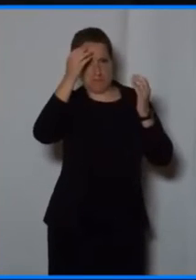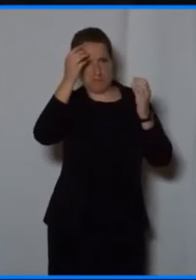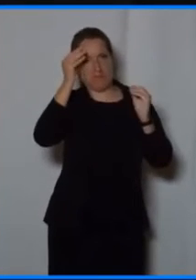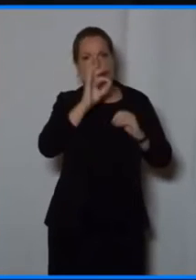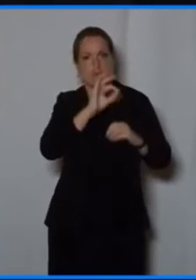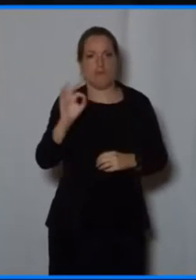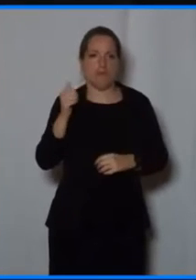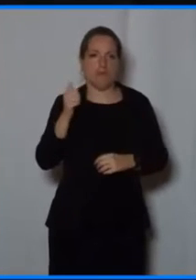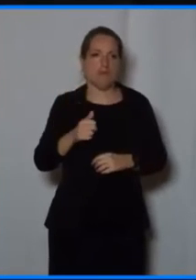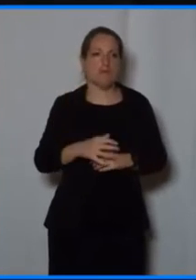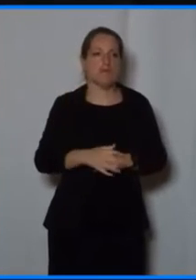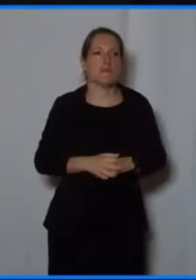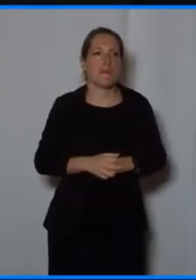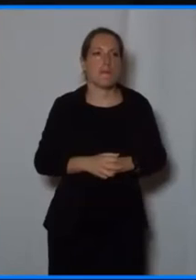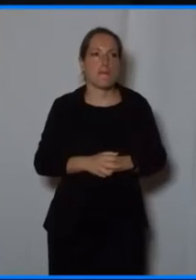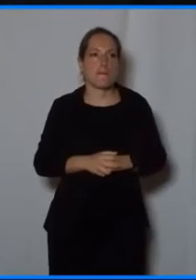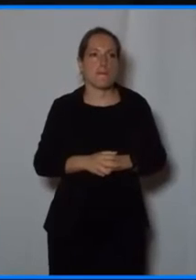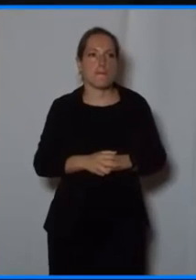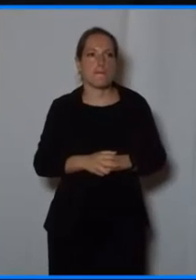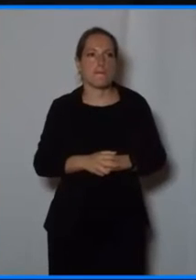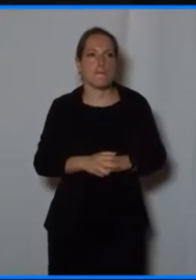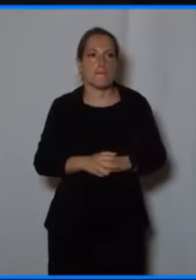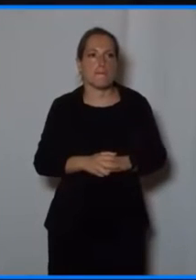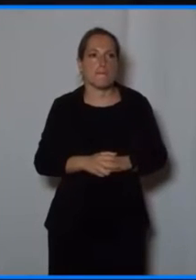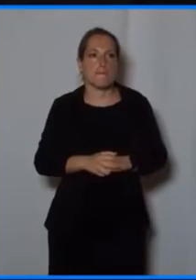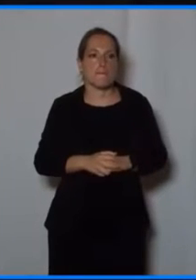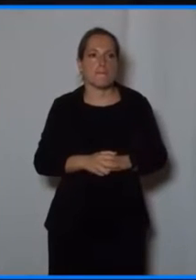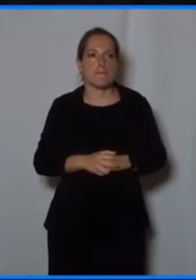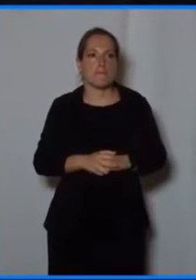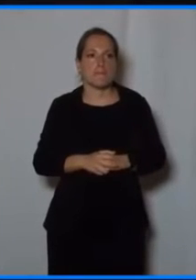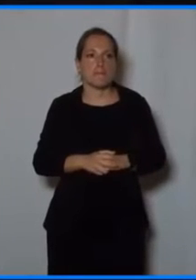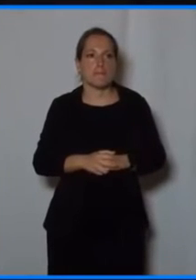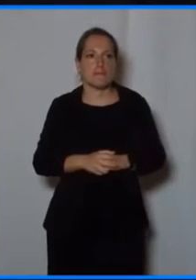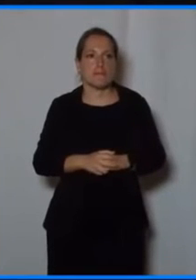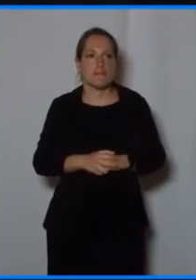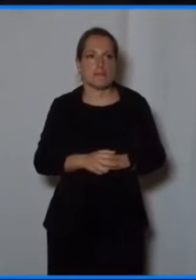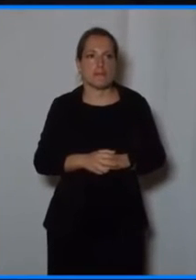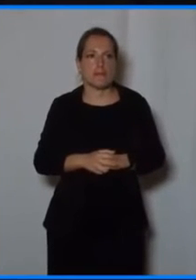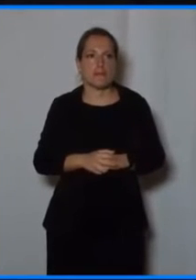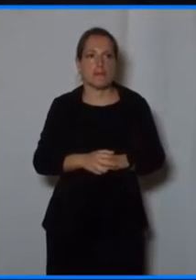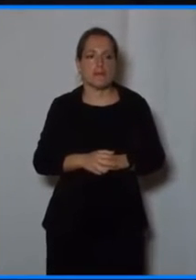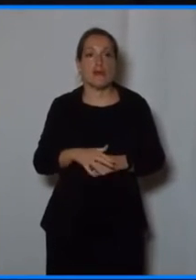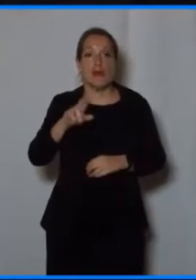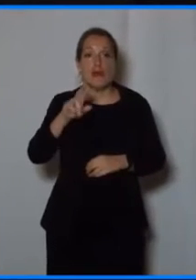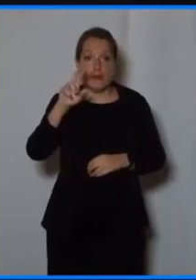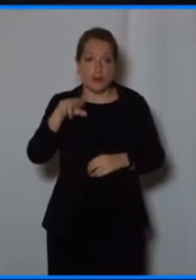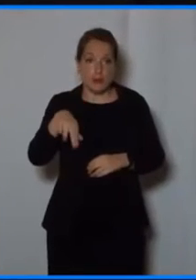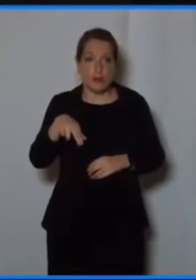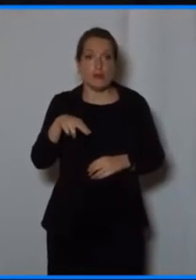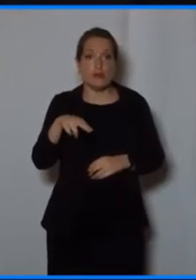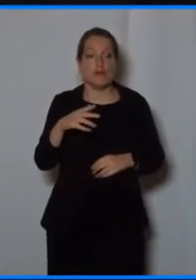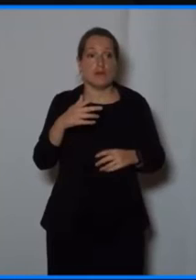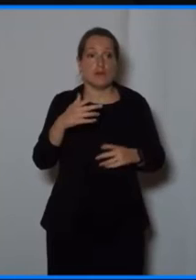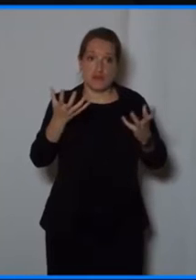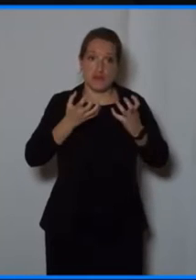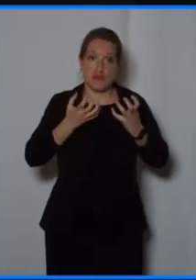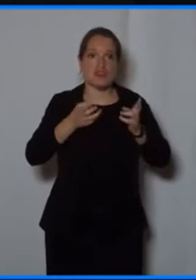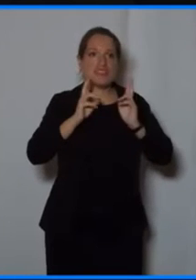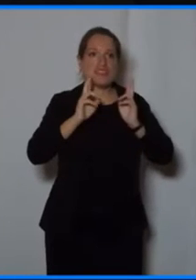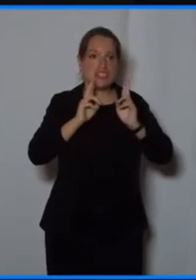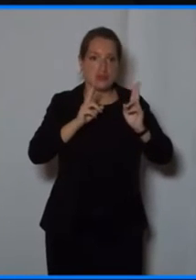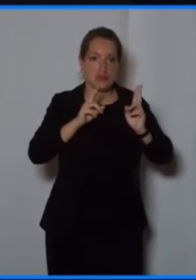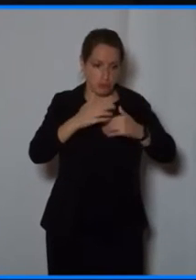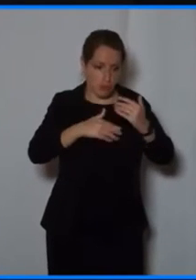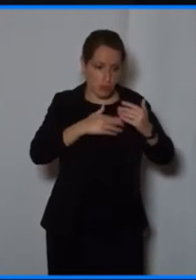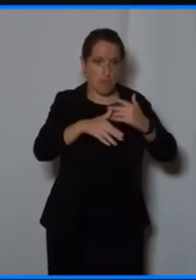companies are still limiting permanent education to sending their stuff two or three days per year to a seminar. This is, this